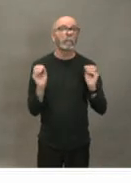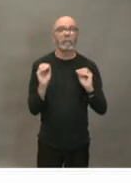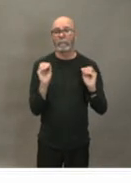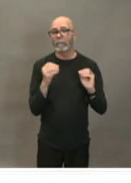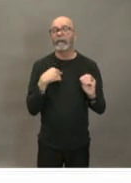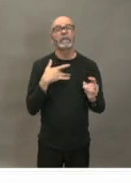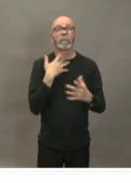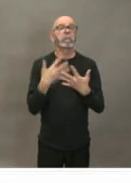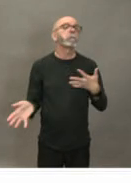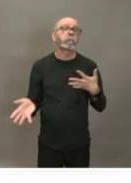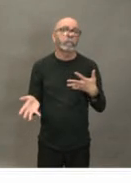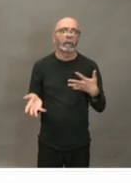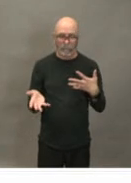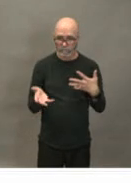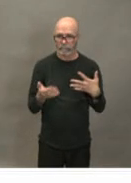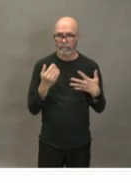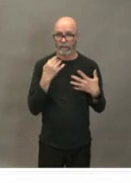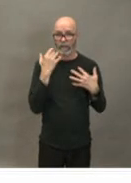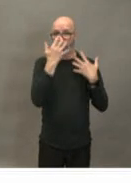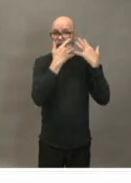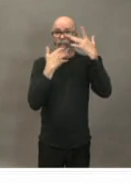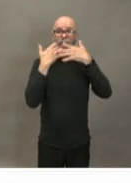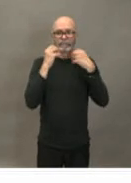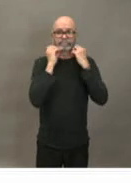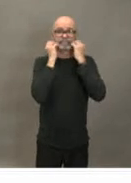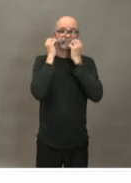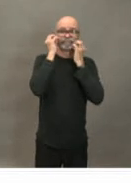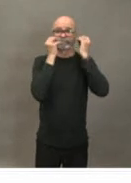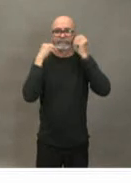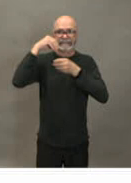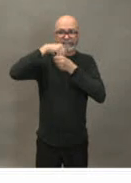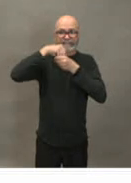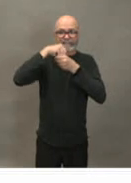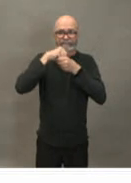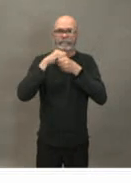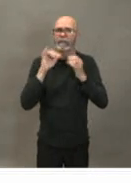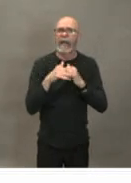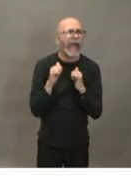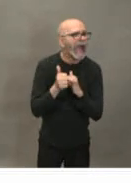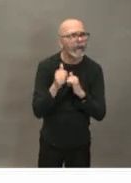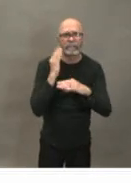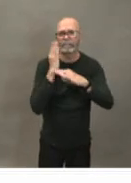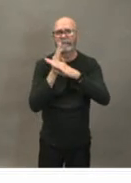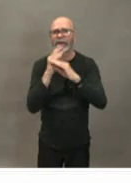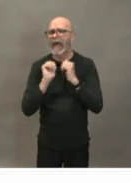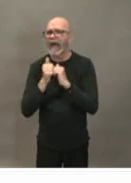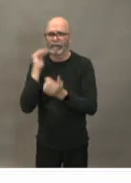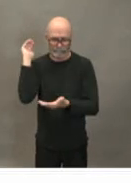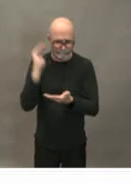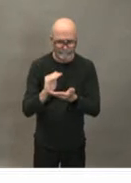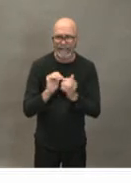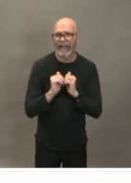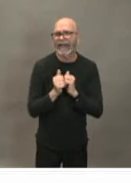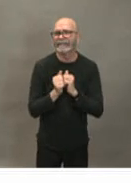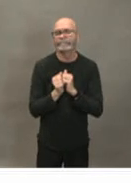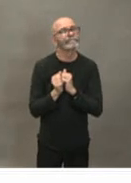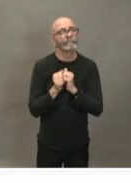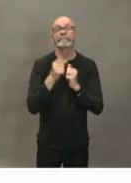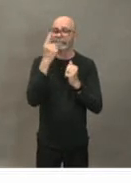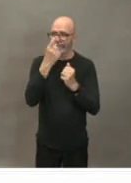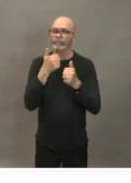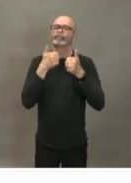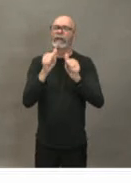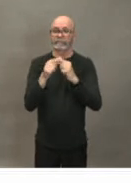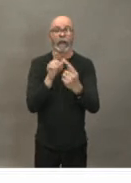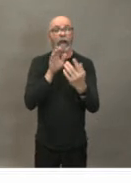effective to really decrease the transmission of this are first of all decreasing close face-to-face contact with somebody especially if they're coughing